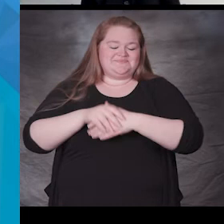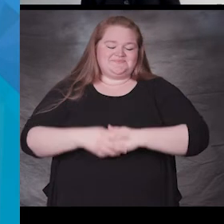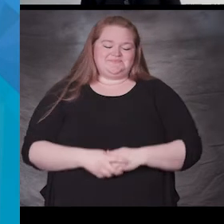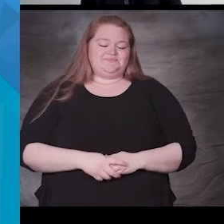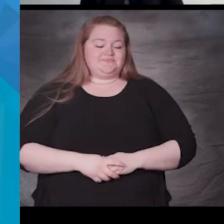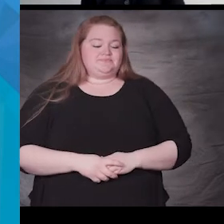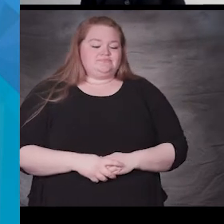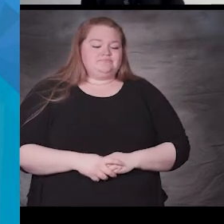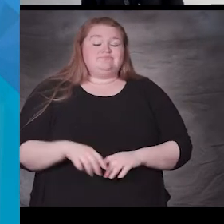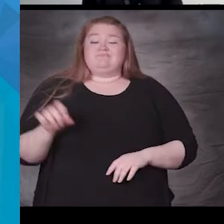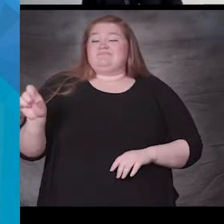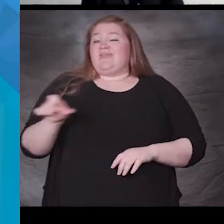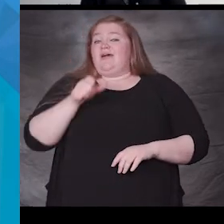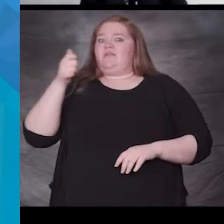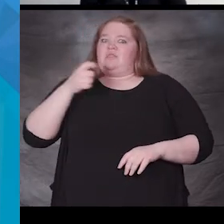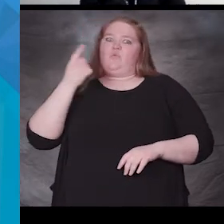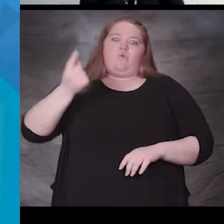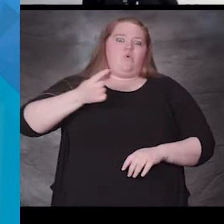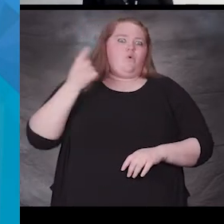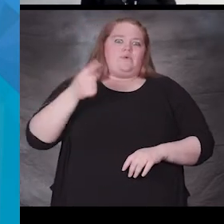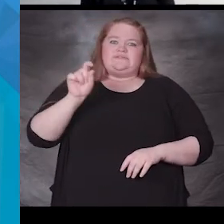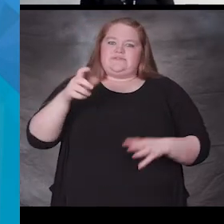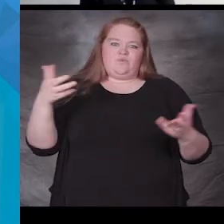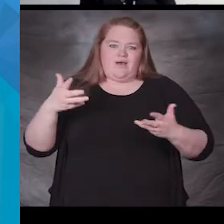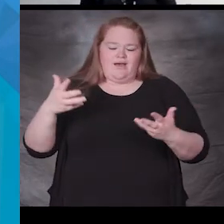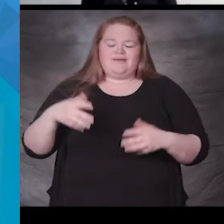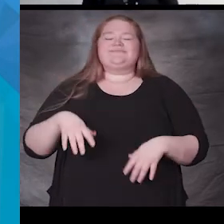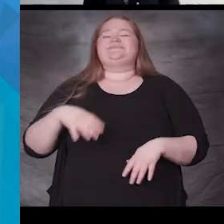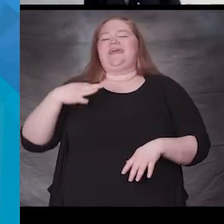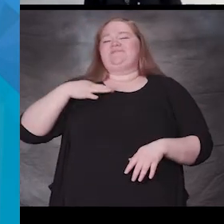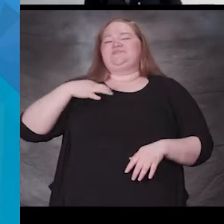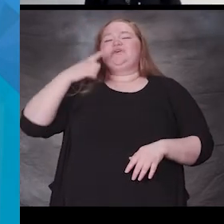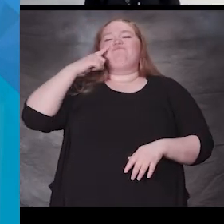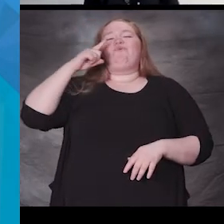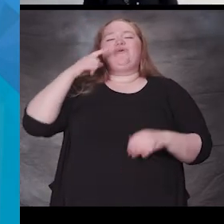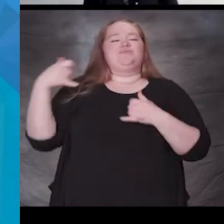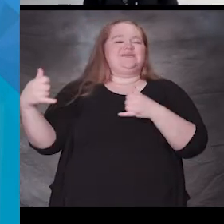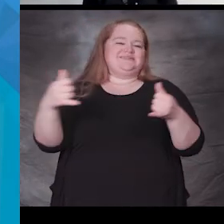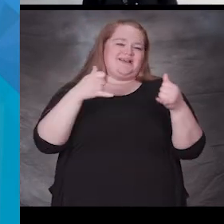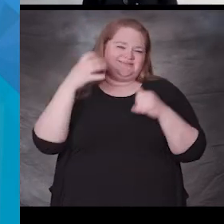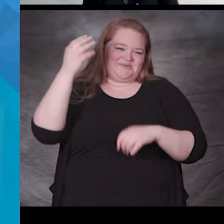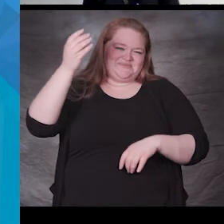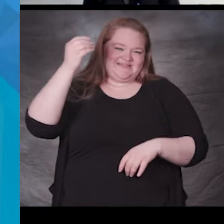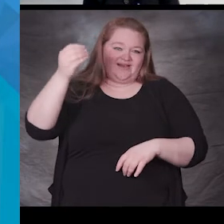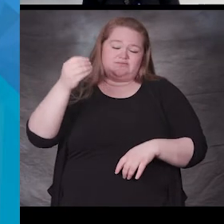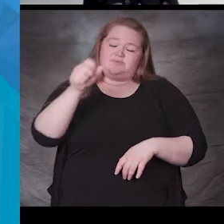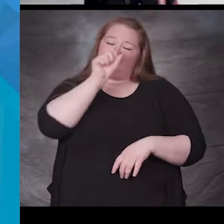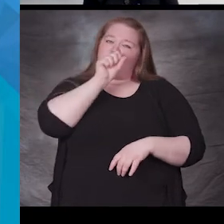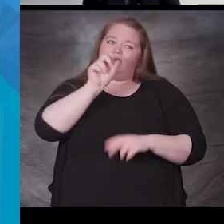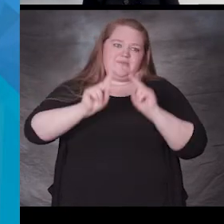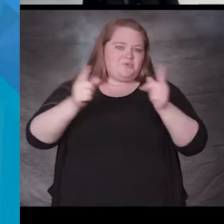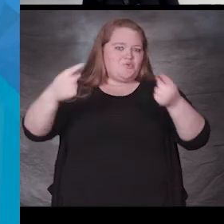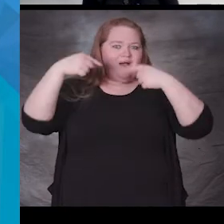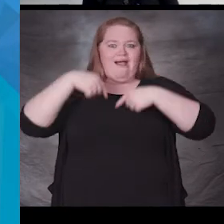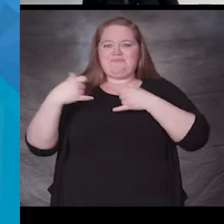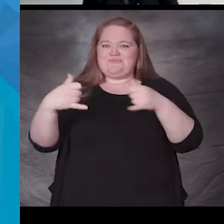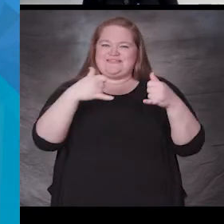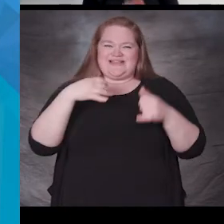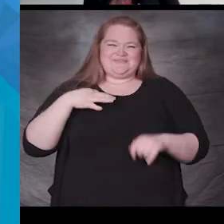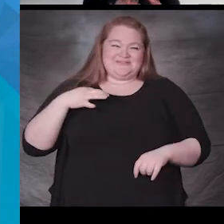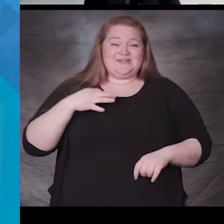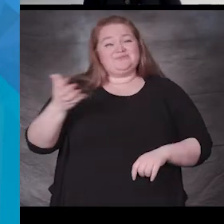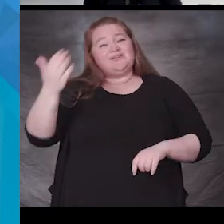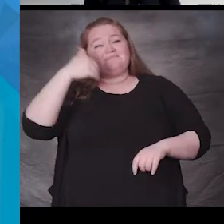thing that we are always looking for are recess volunteers we love having recess volunteers come out with your